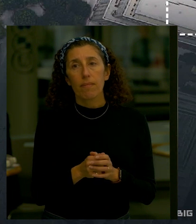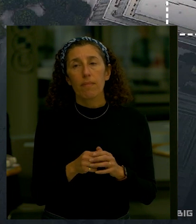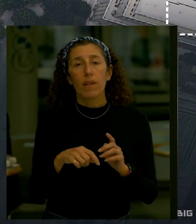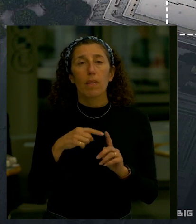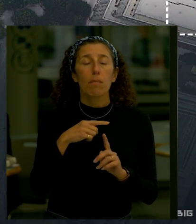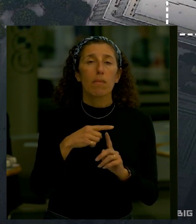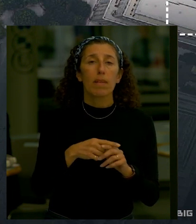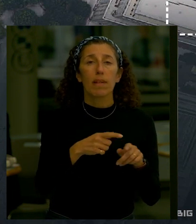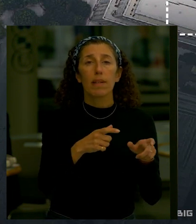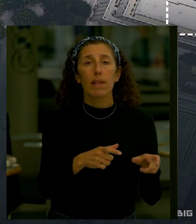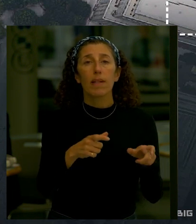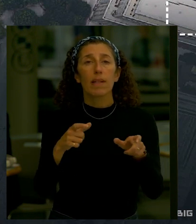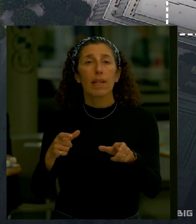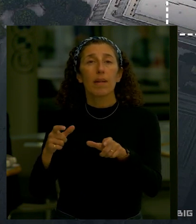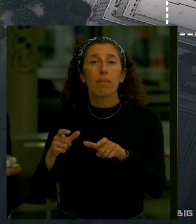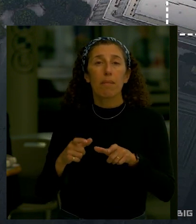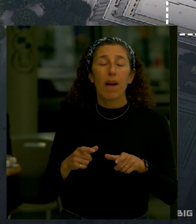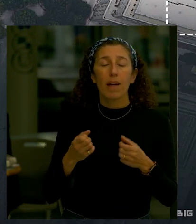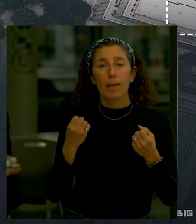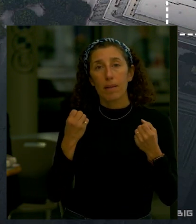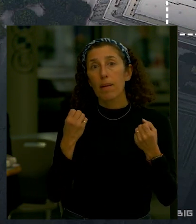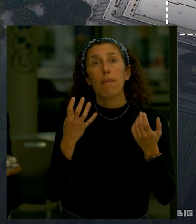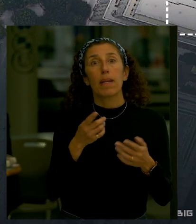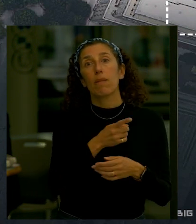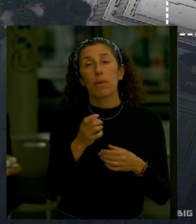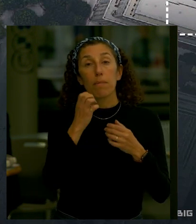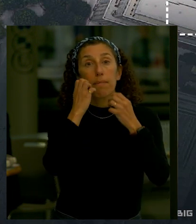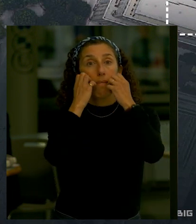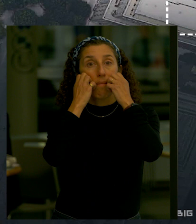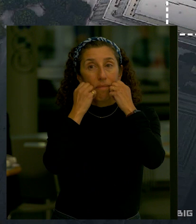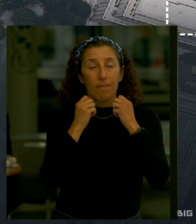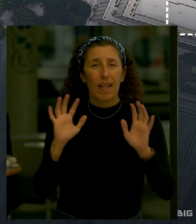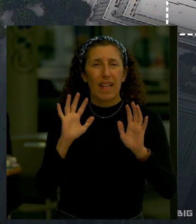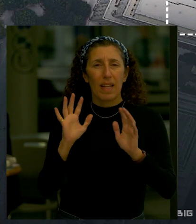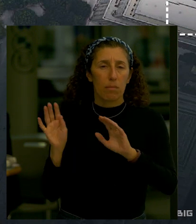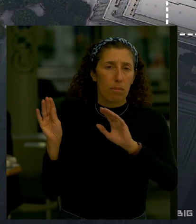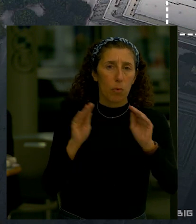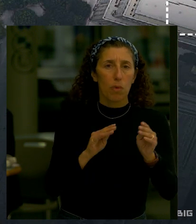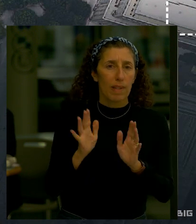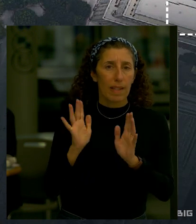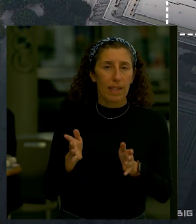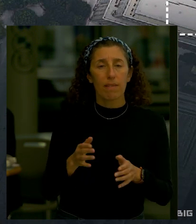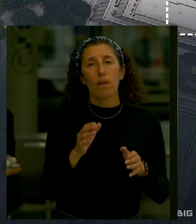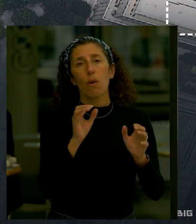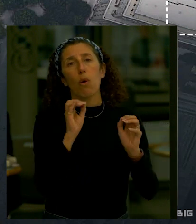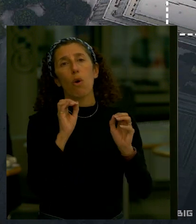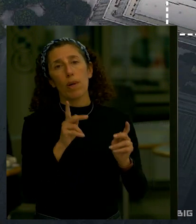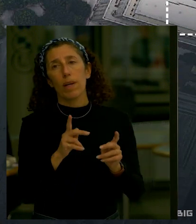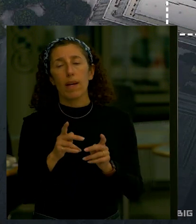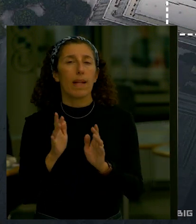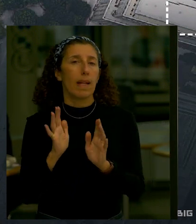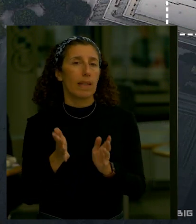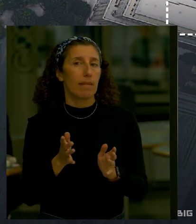and that's a beloved feature I know by many of in the community and so that's also being left more or less in place intact and we're